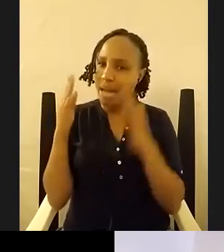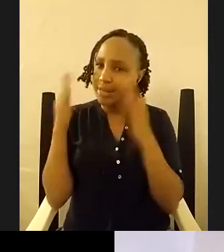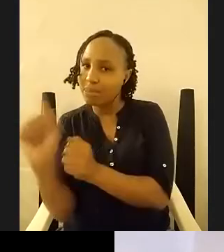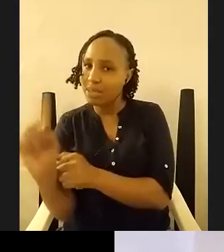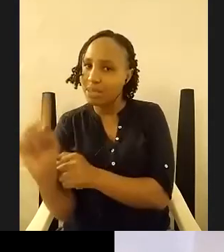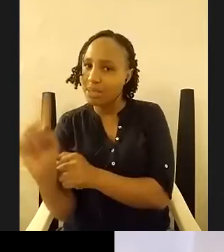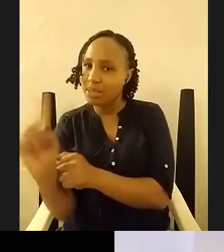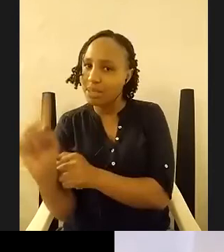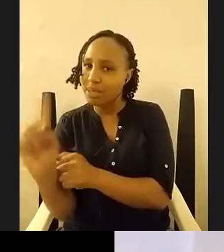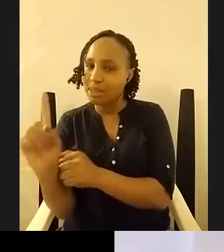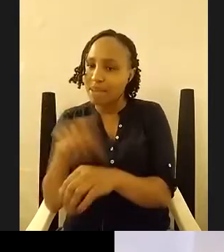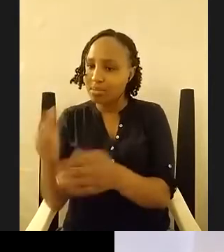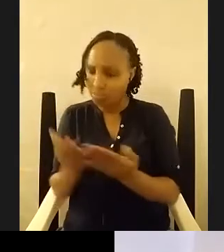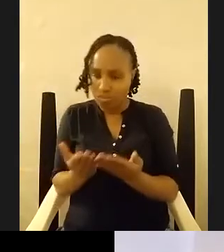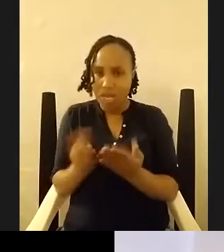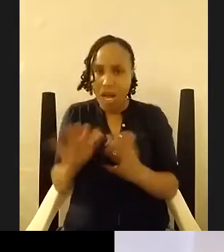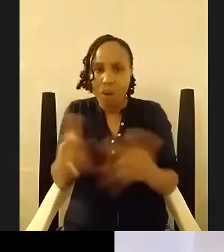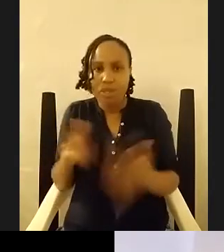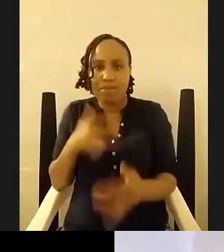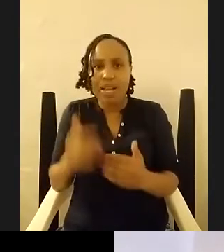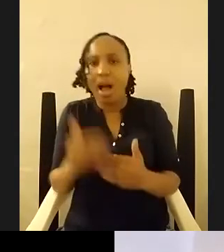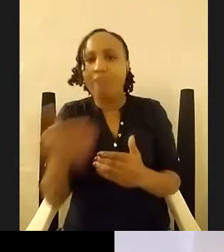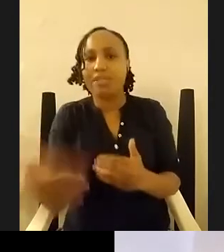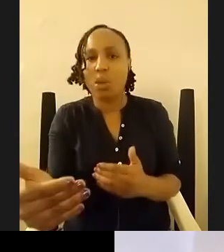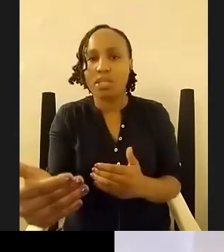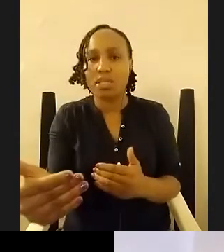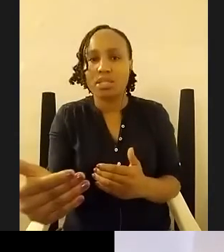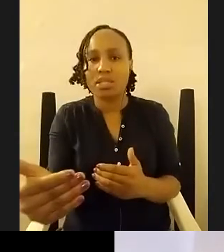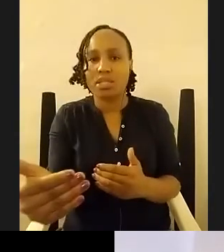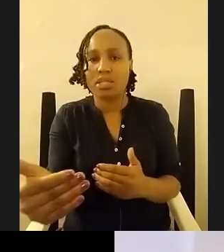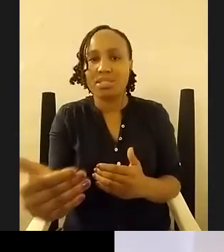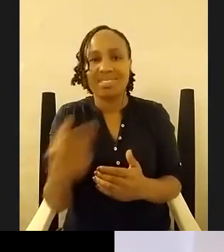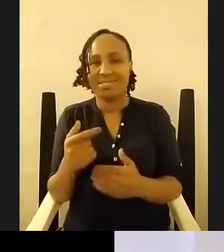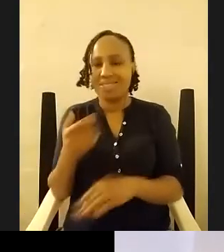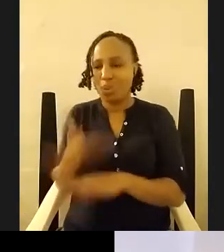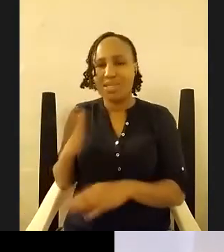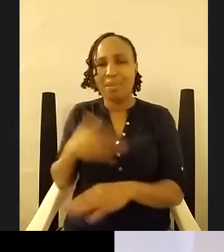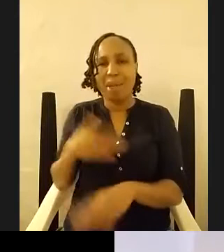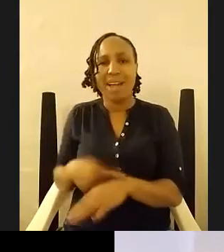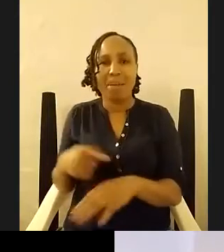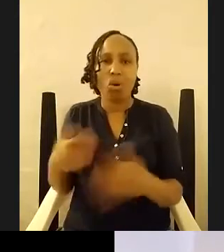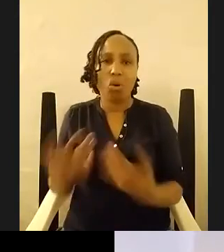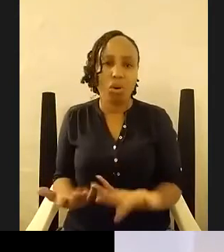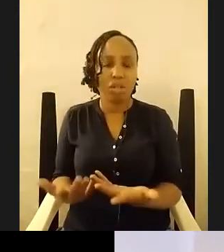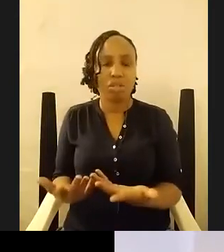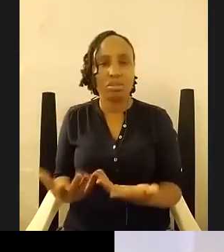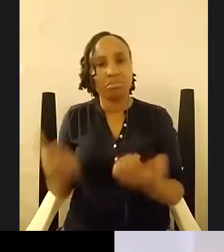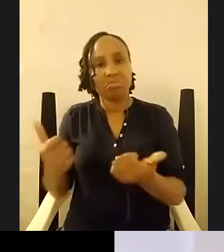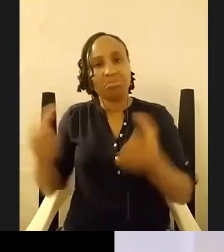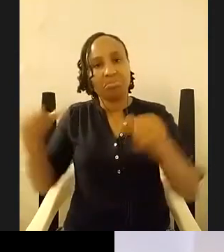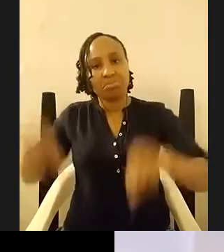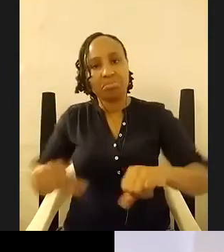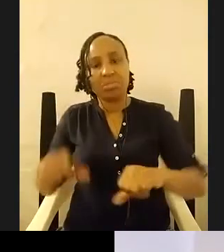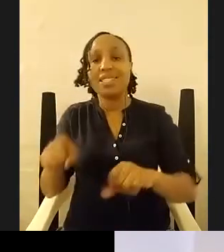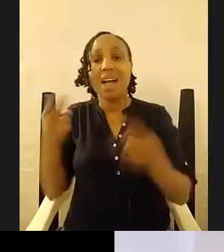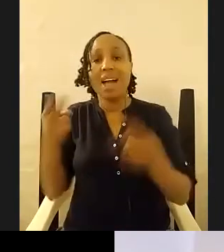will they feel feel wow this was a waste of my time because you know this happens with songs happens music happens with a lot of things where you feel